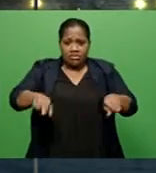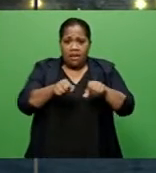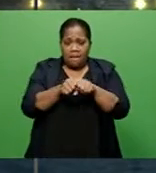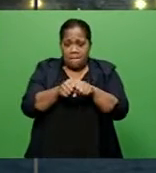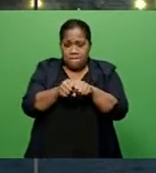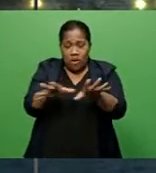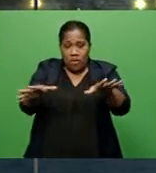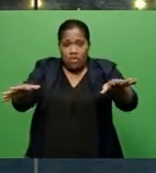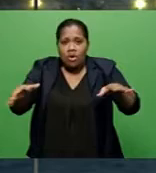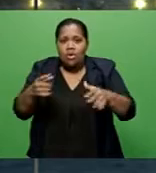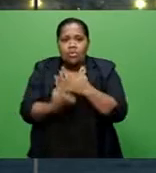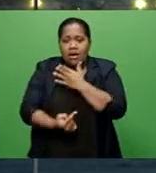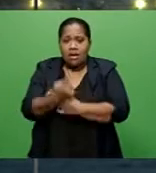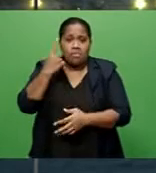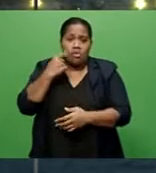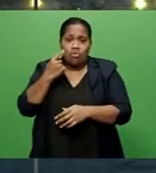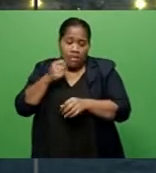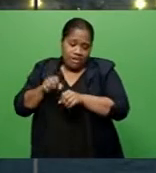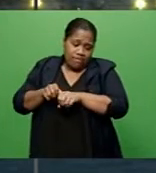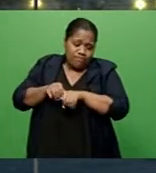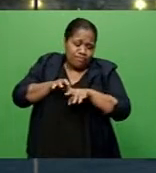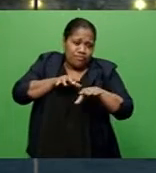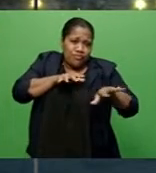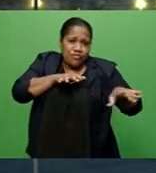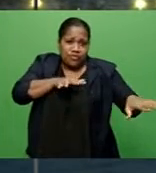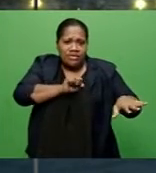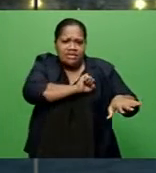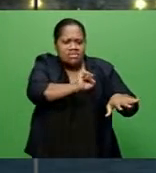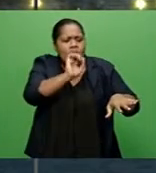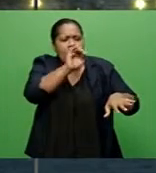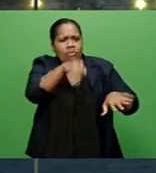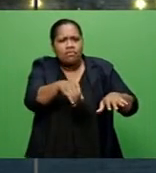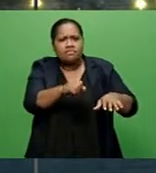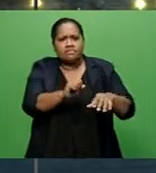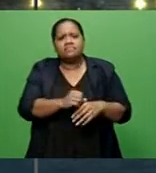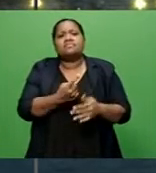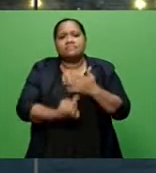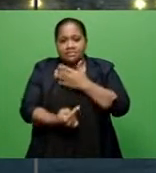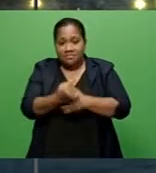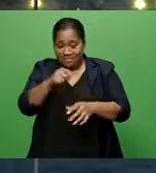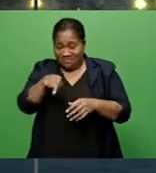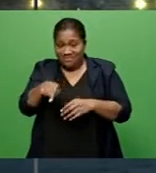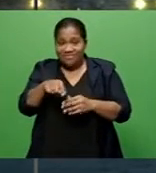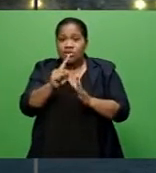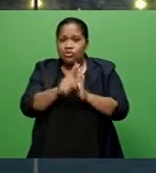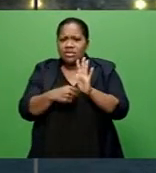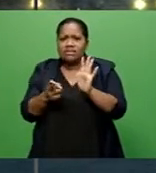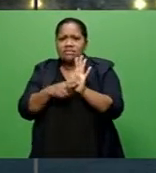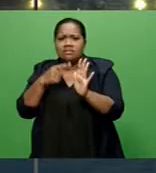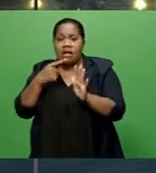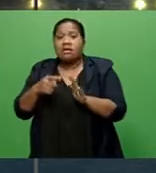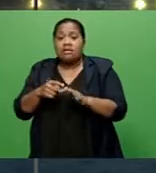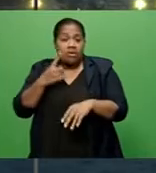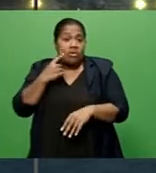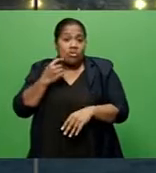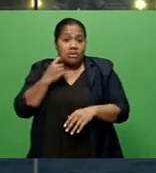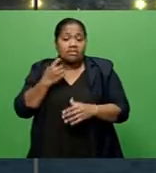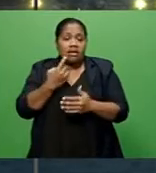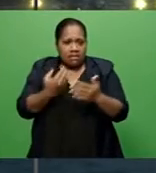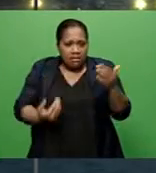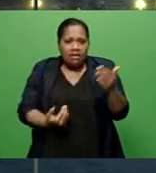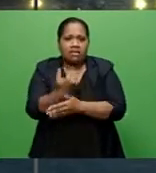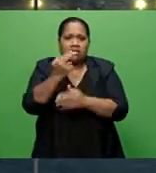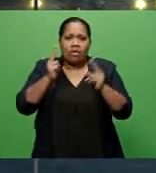Sunday, water gushed into their settlement and into their homes. Chasaya Nanunga reports the floodwaters even entered the hall and church